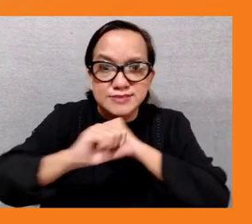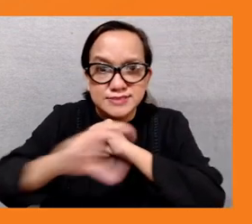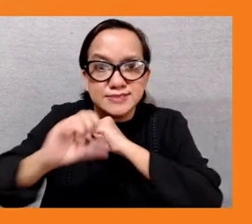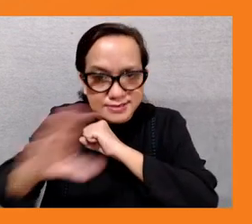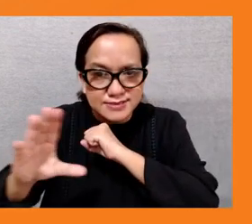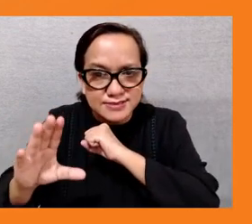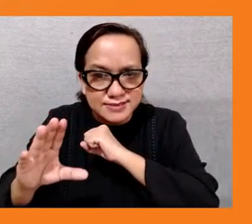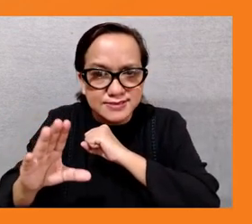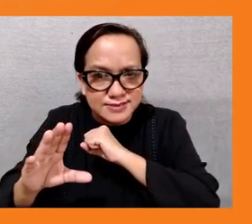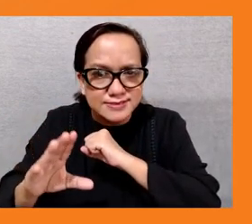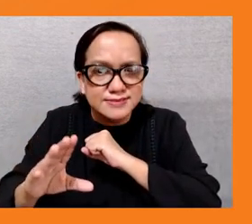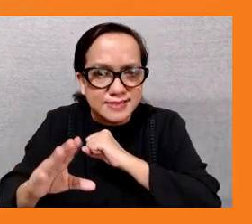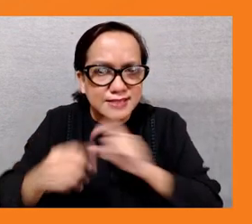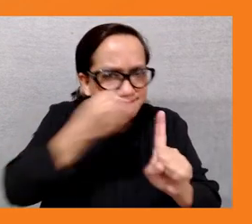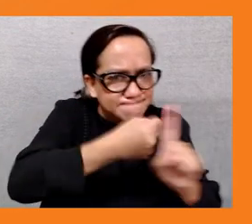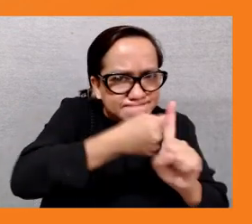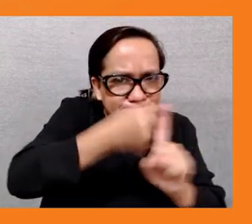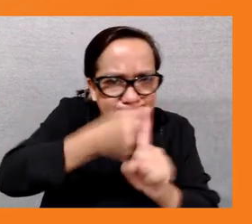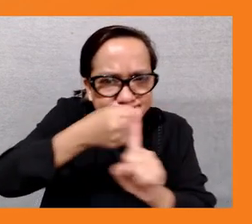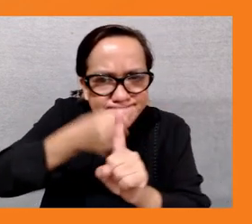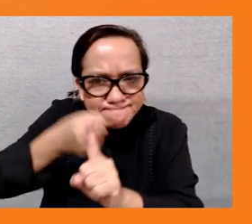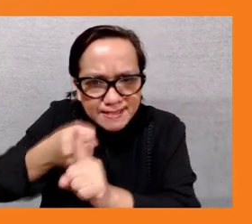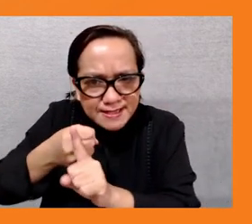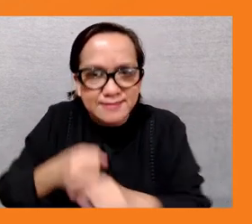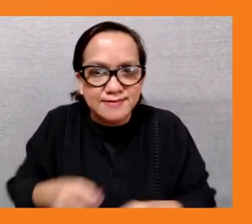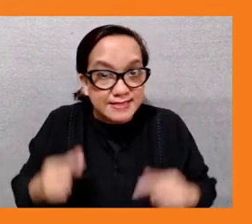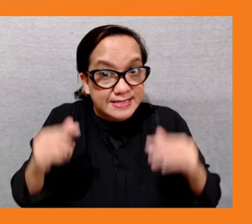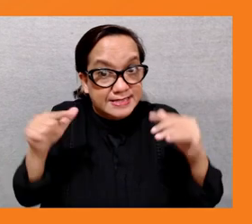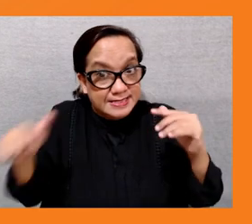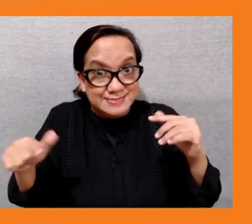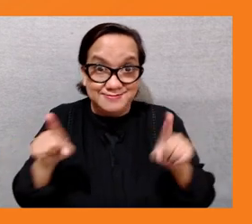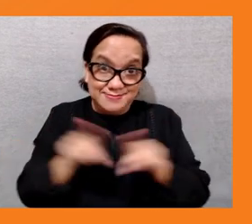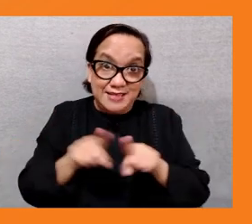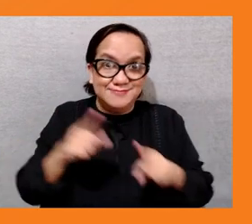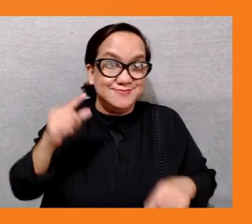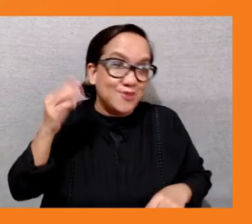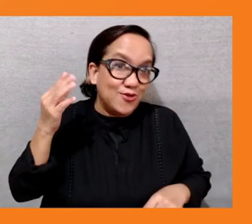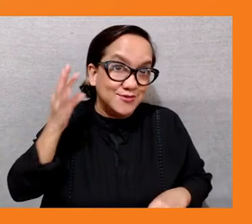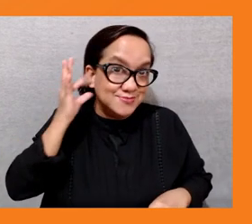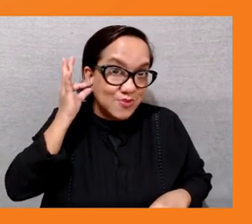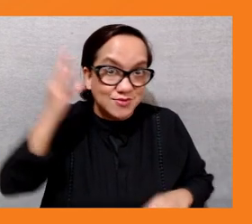on power structures issues thank you simon thank you iris that's it